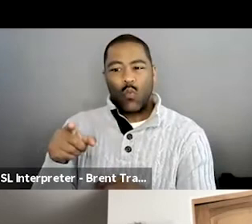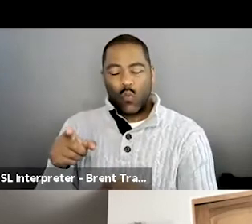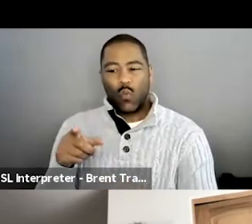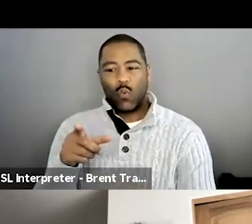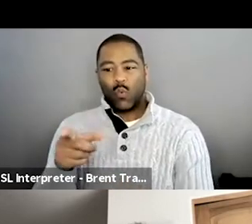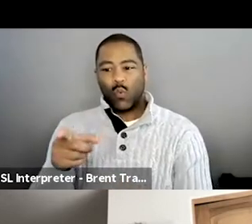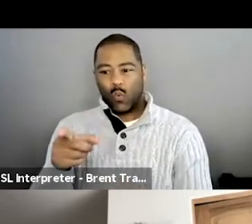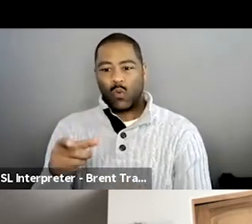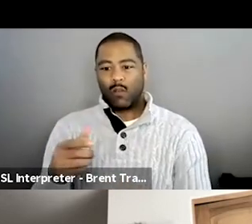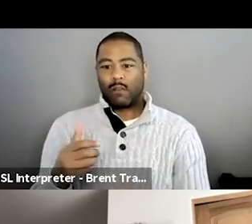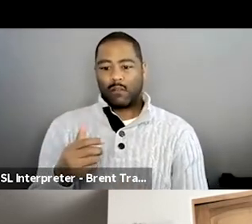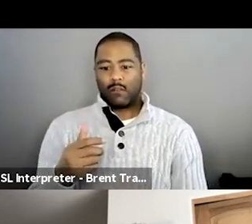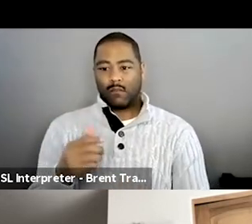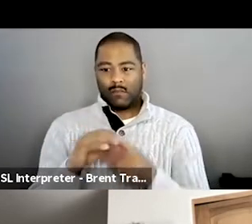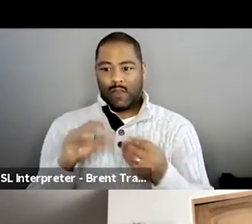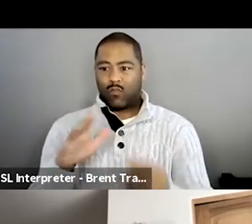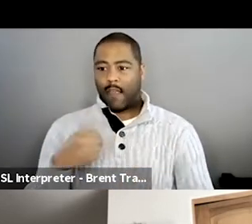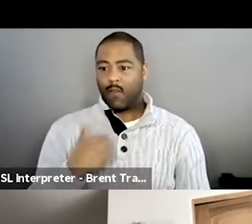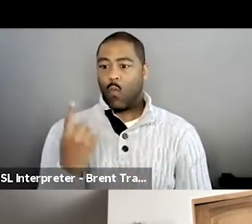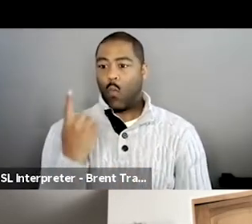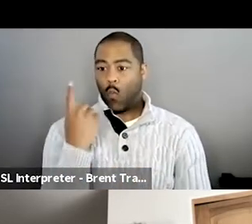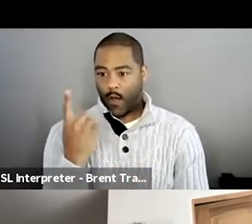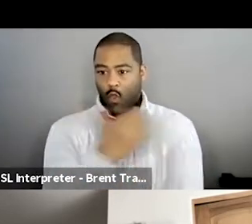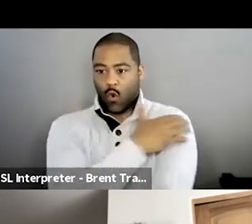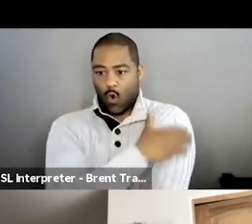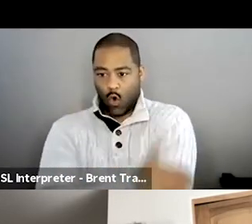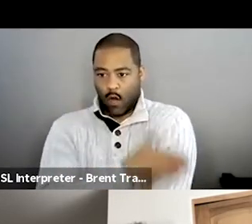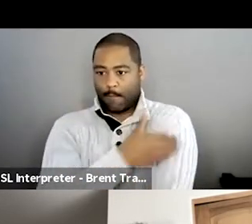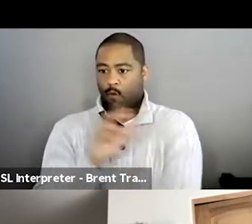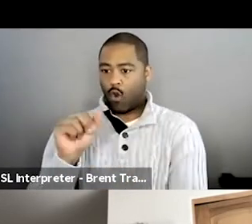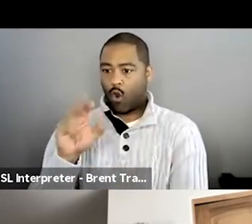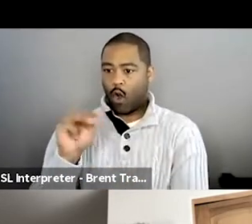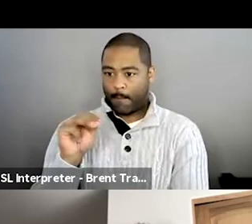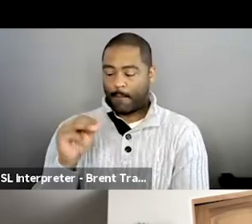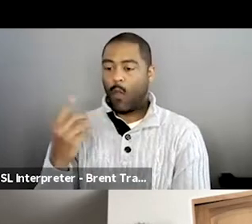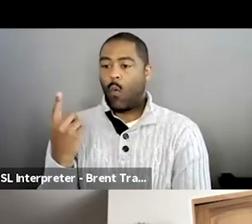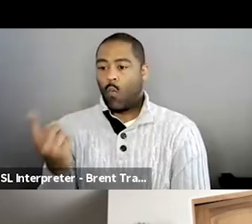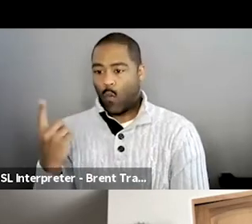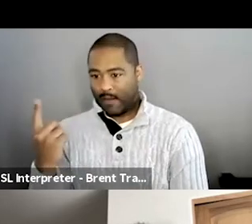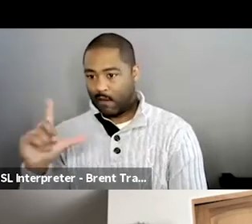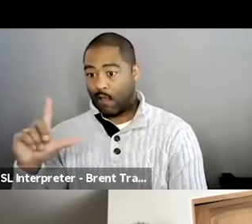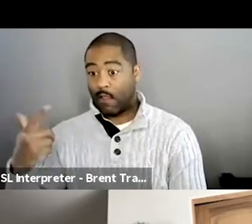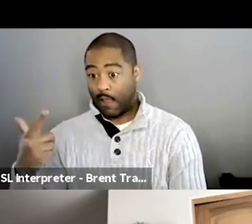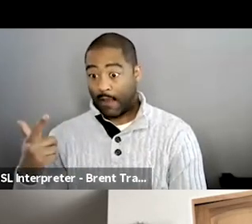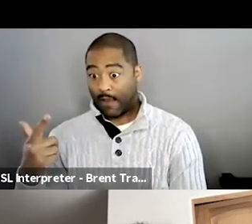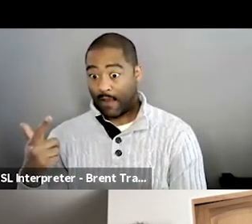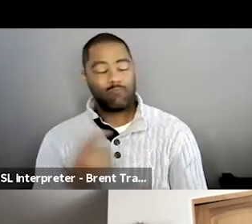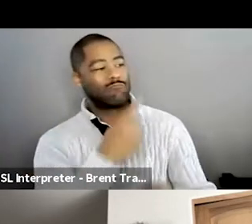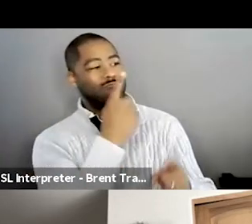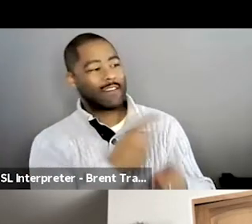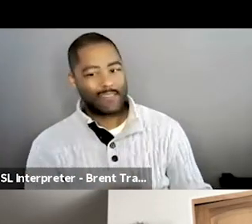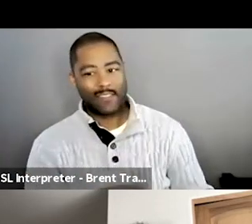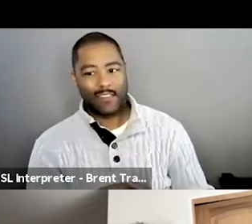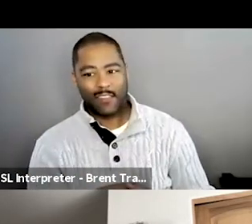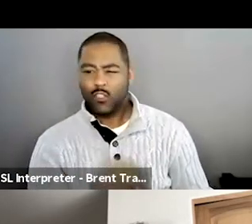one arm and one leg. and I know that it, you know, at least in your perspective had, had a lot to do with,